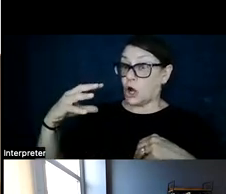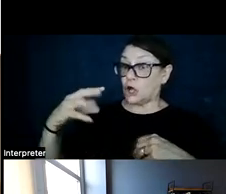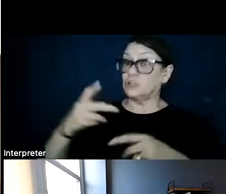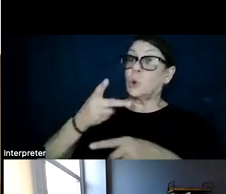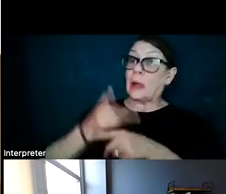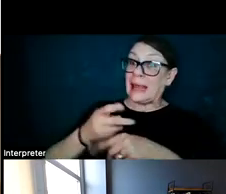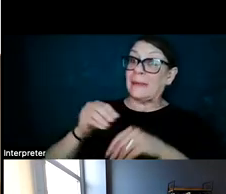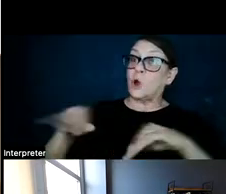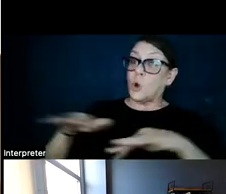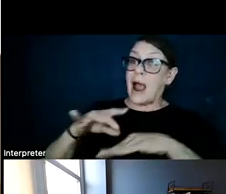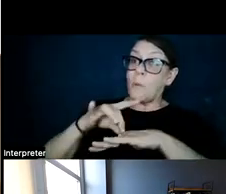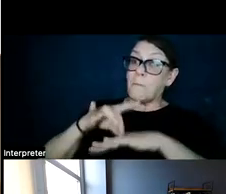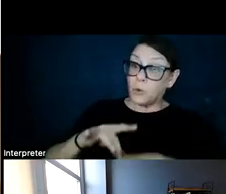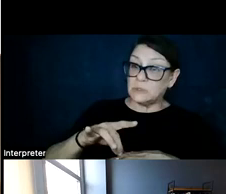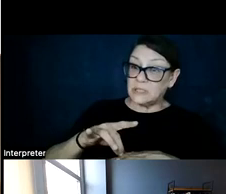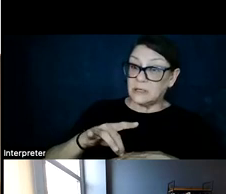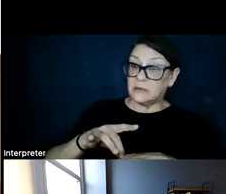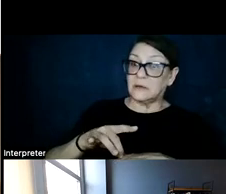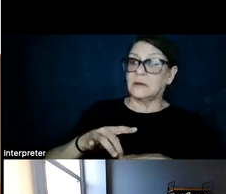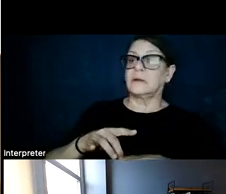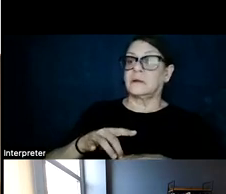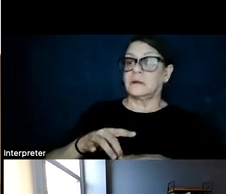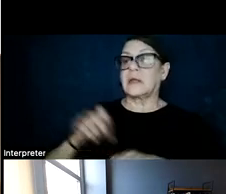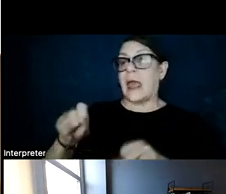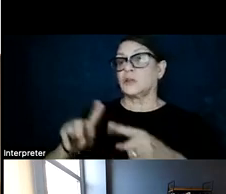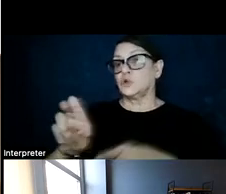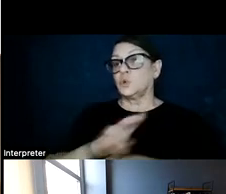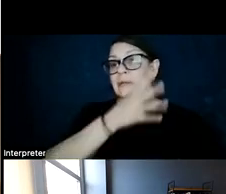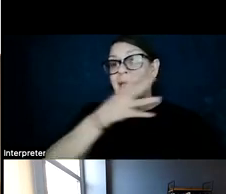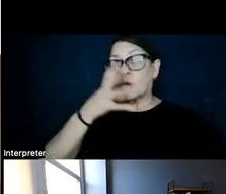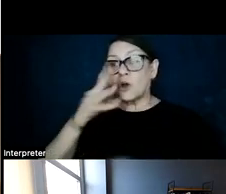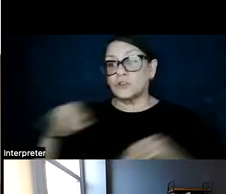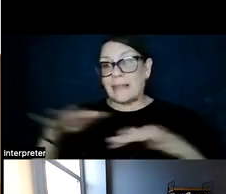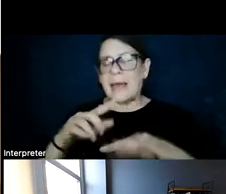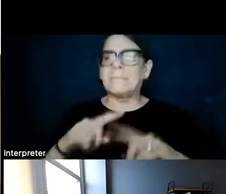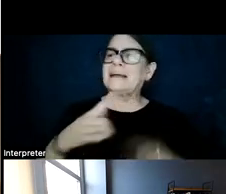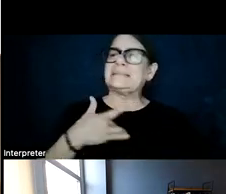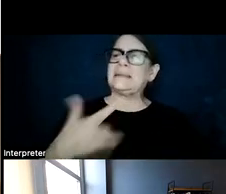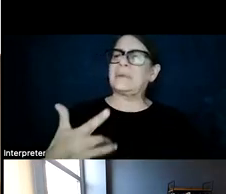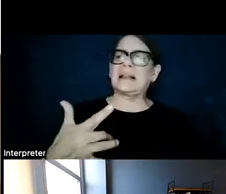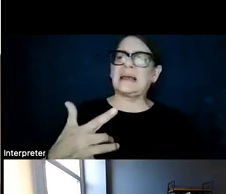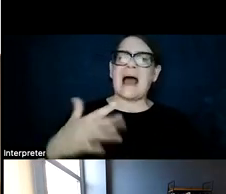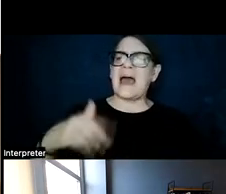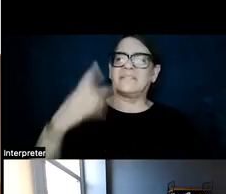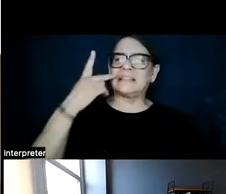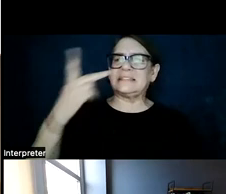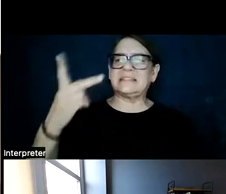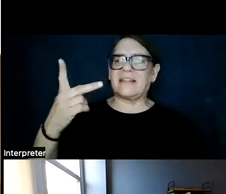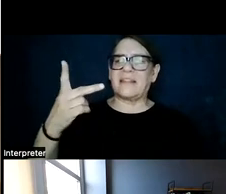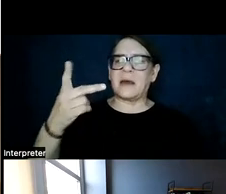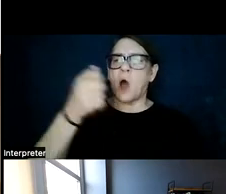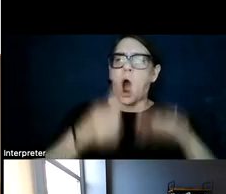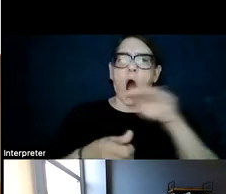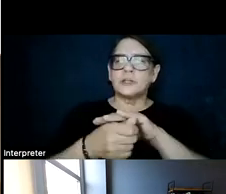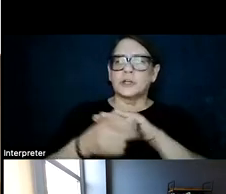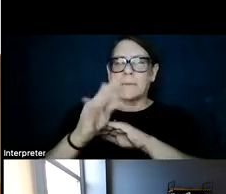close to communities and in agricultural landscapes. Typically, they haven't been, I haven't seen them under the panels.